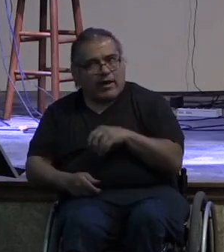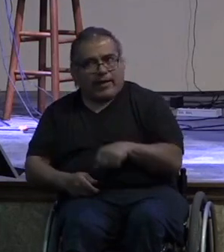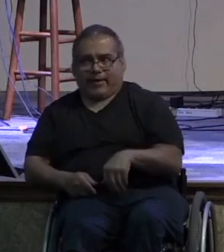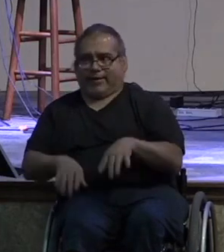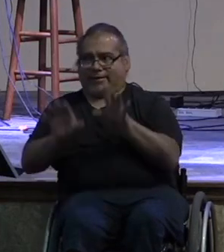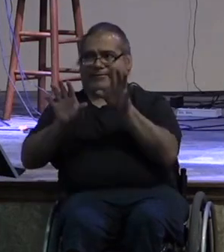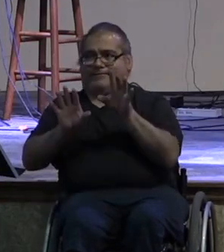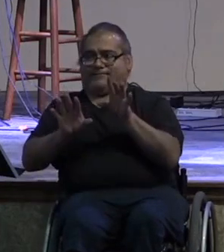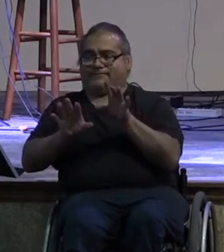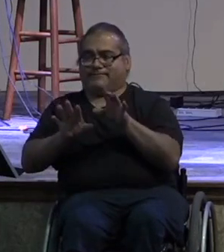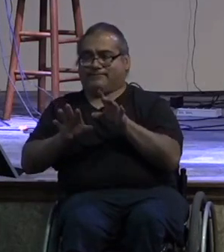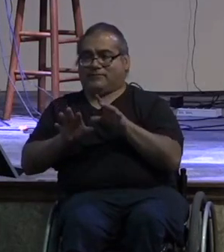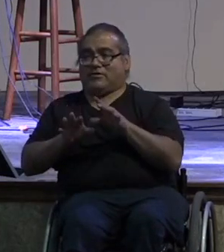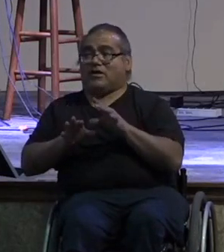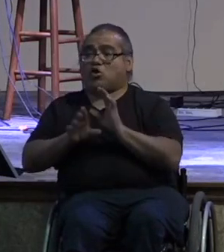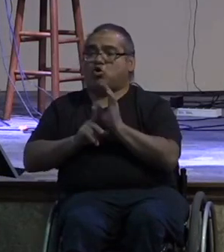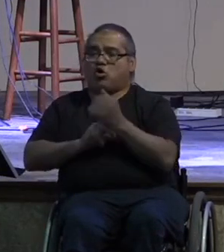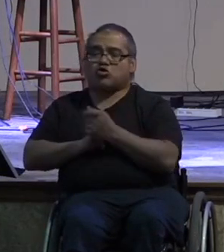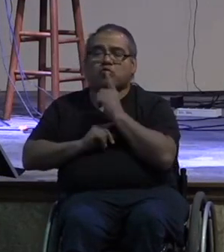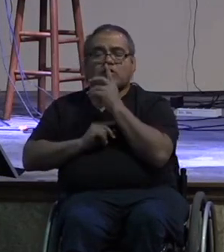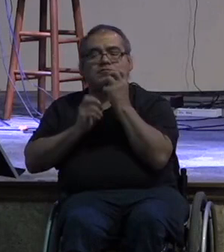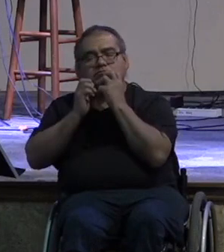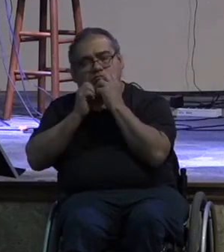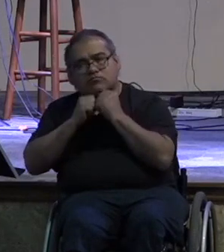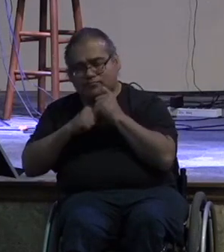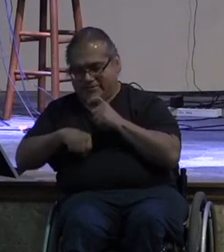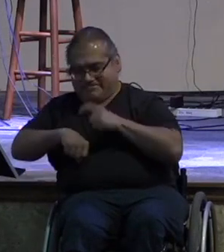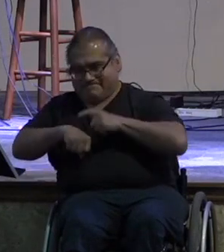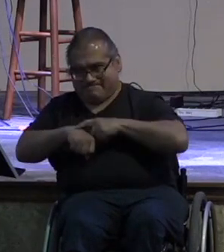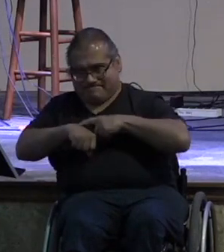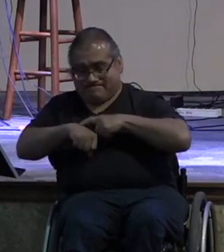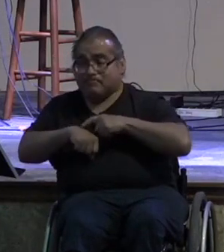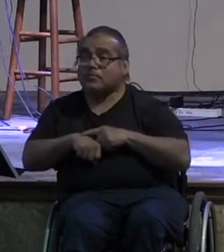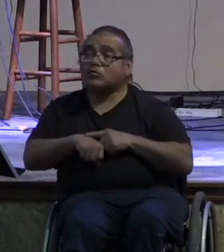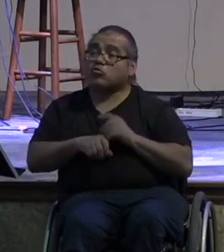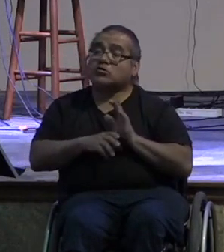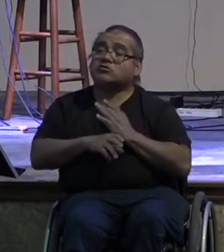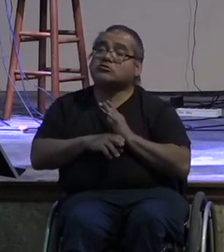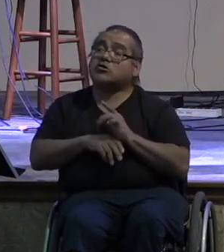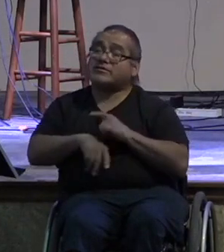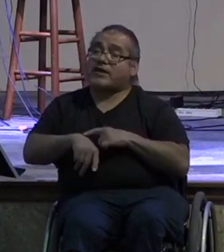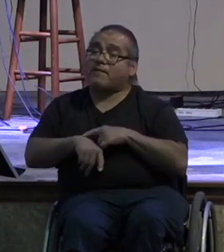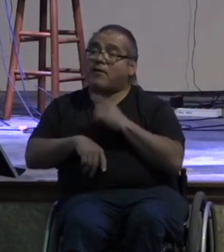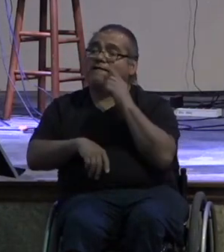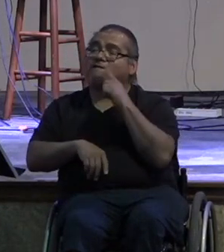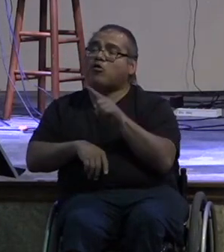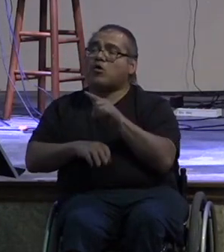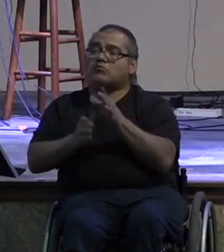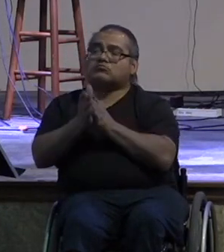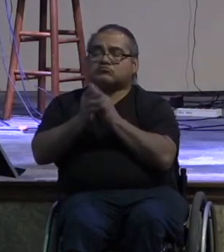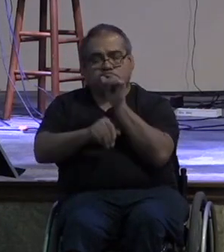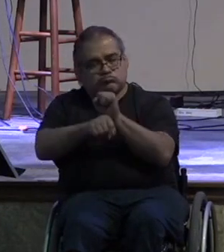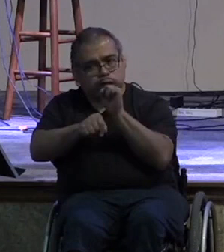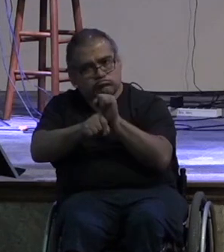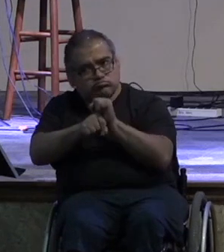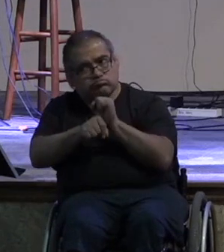in our culture it's our most valuable commodity so when we share our time for ministries to help